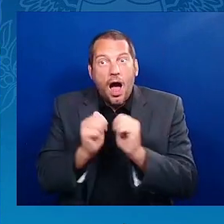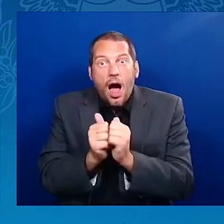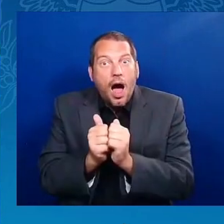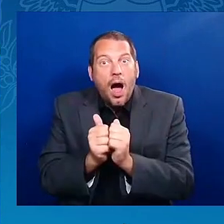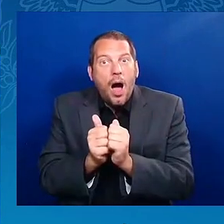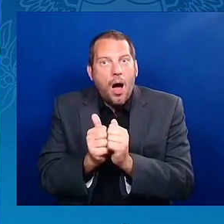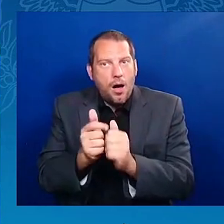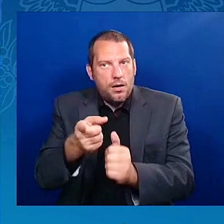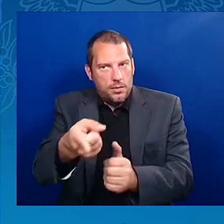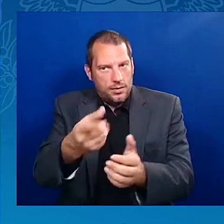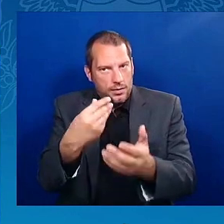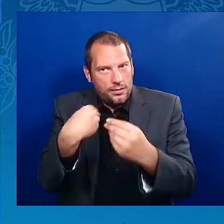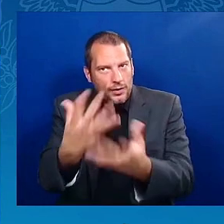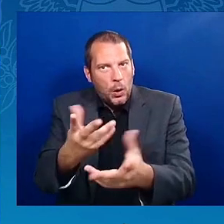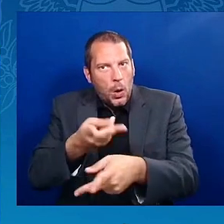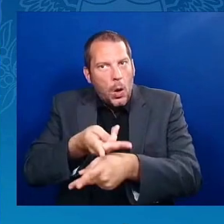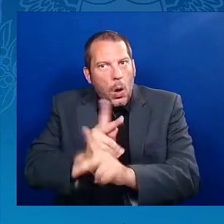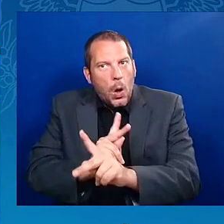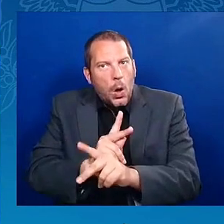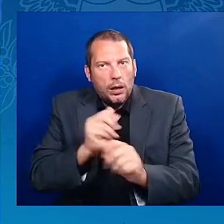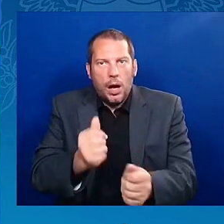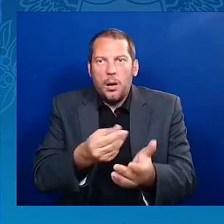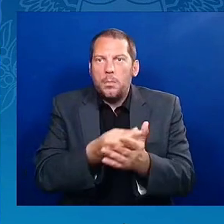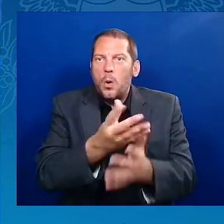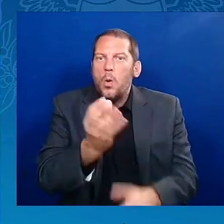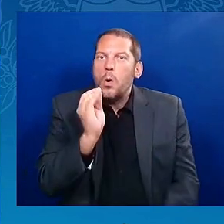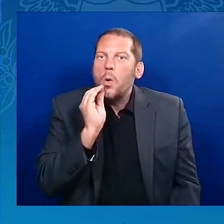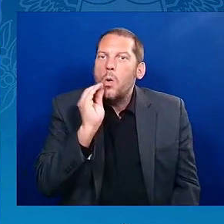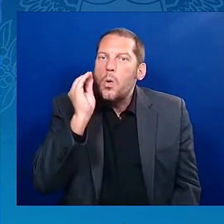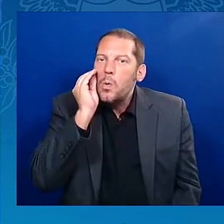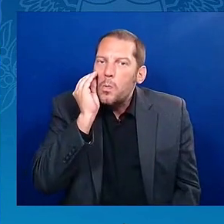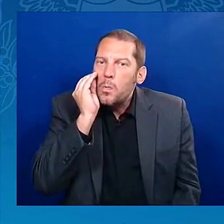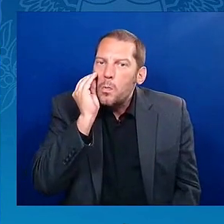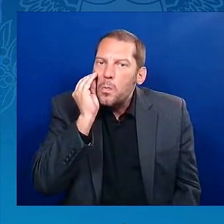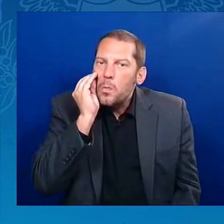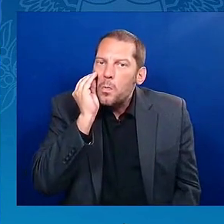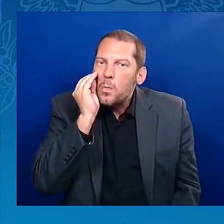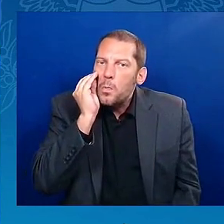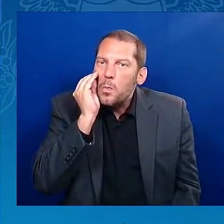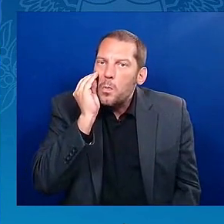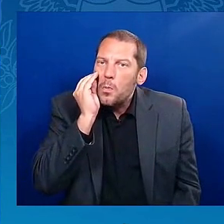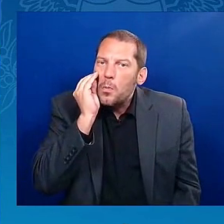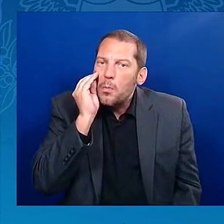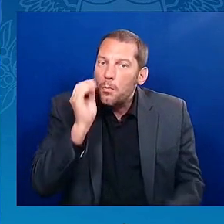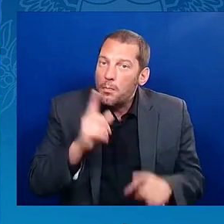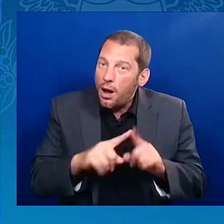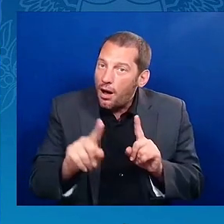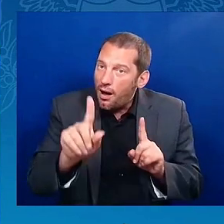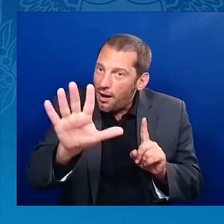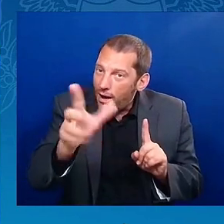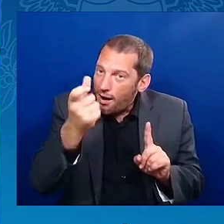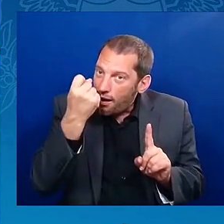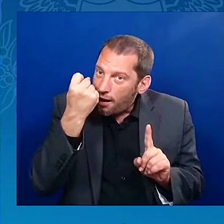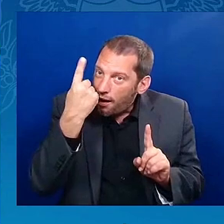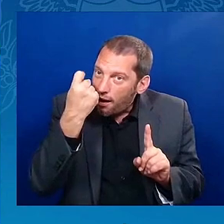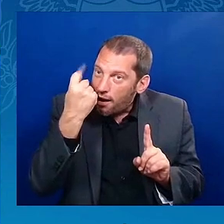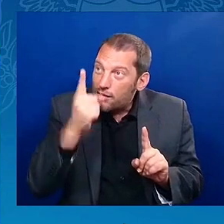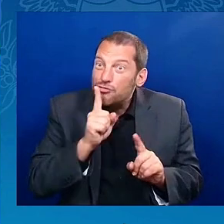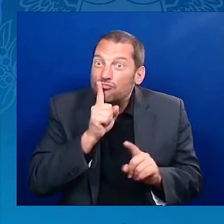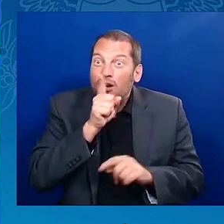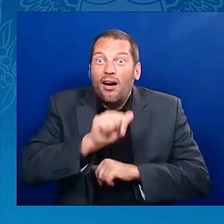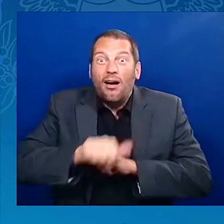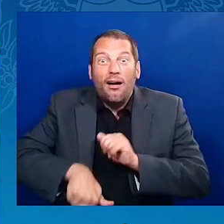So here was this incredible boost. Here's the reality. Black servicemen, because